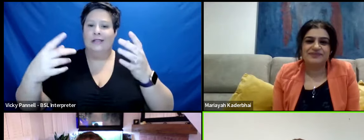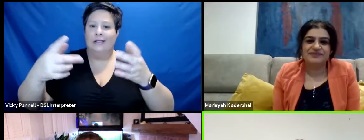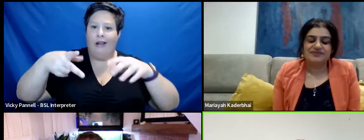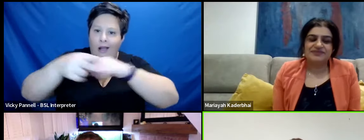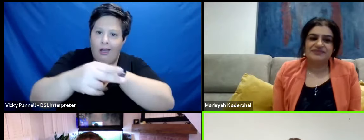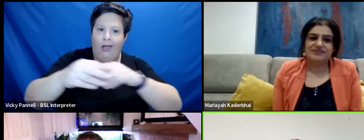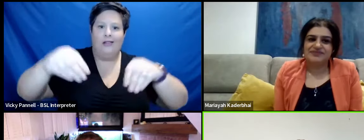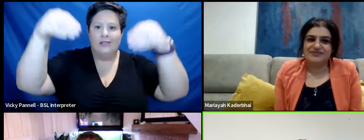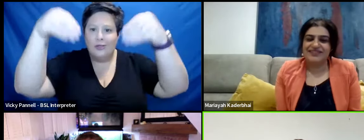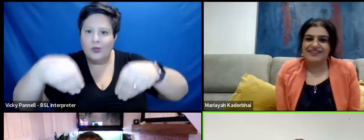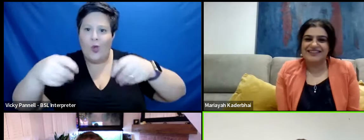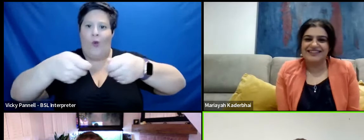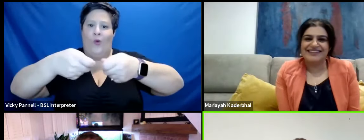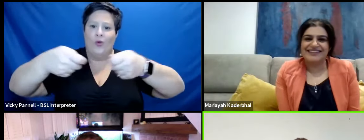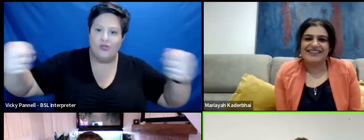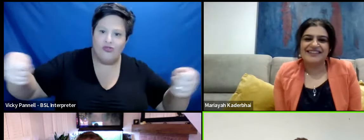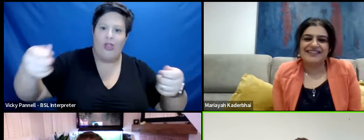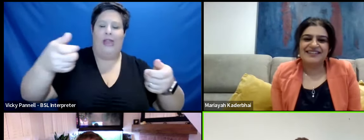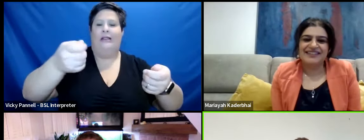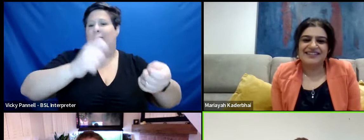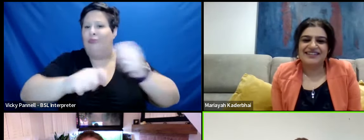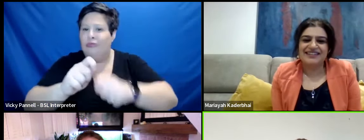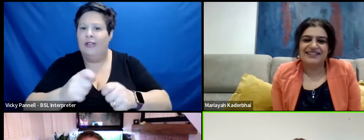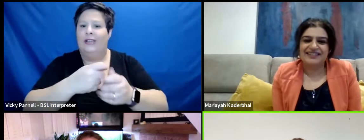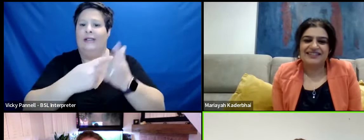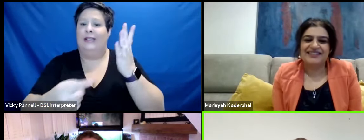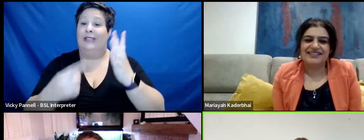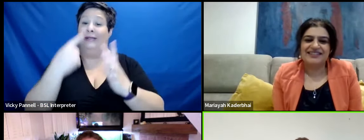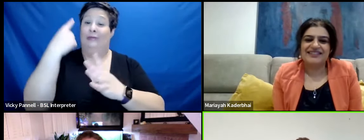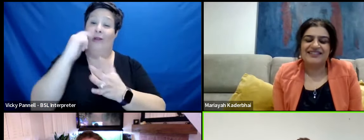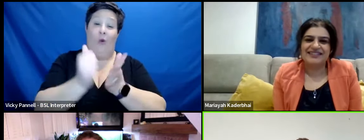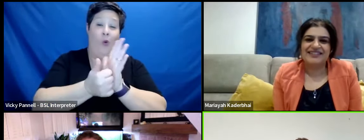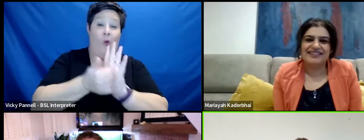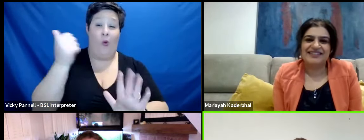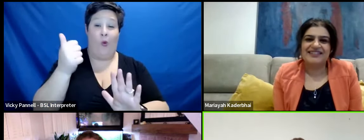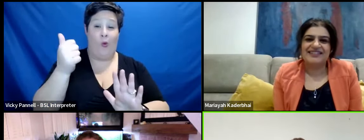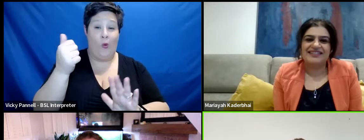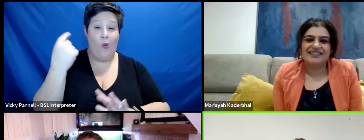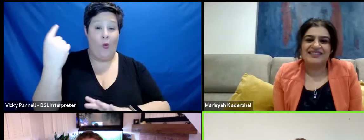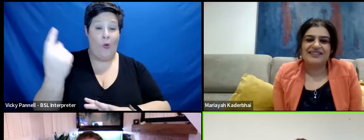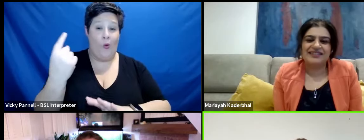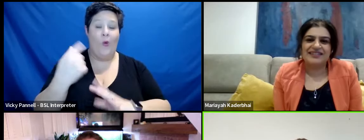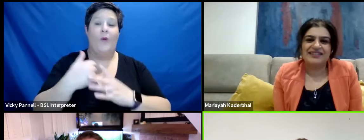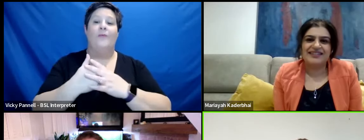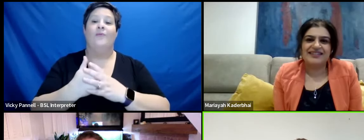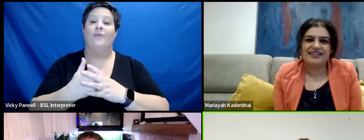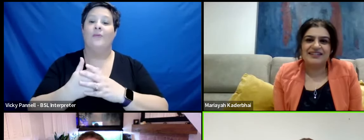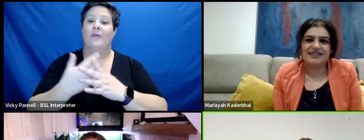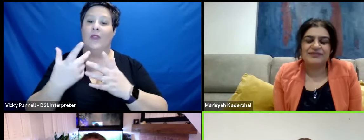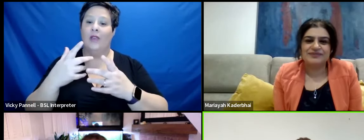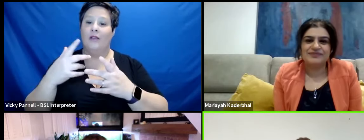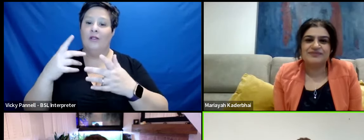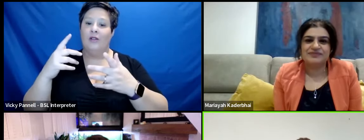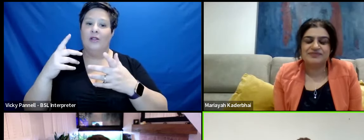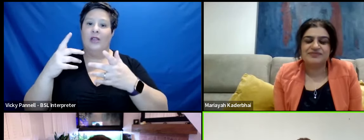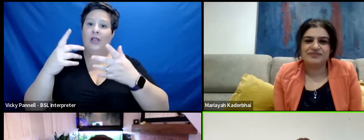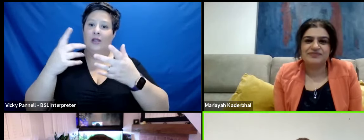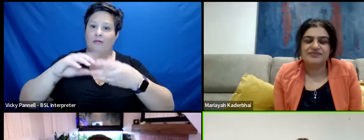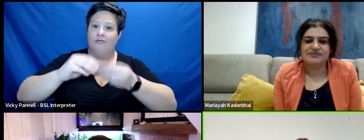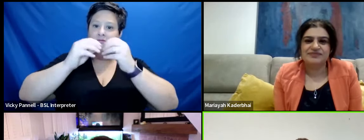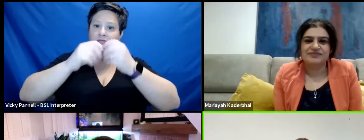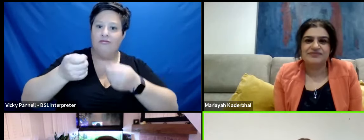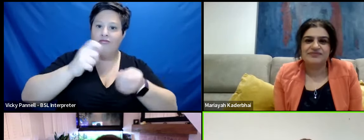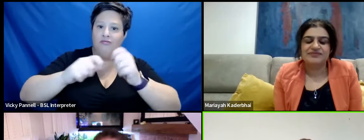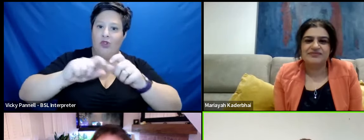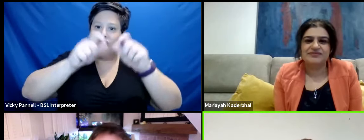soak it and stretch it and then braid it. And he's a master at that. He's a master. And he's asked for rope all around the world from all around the